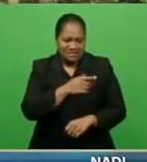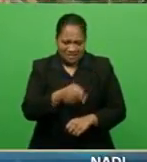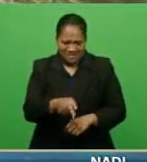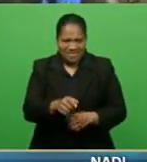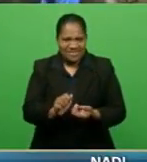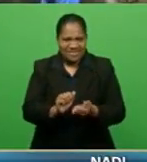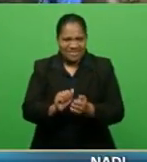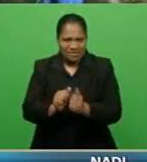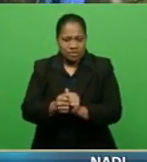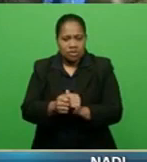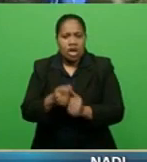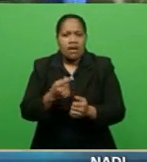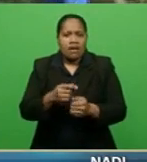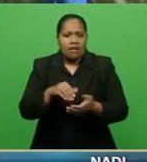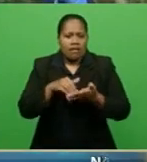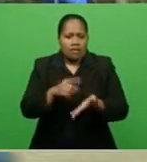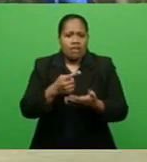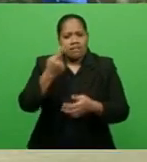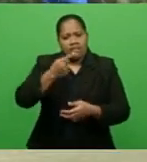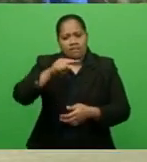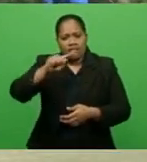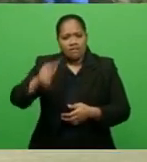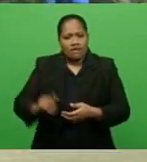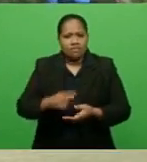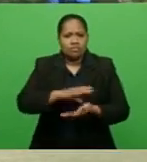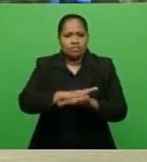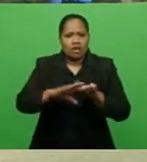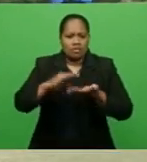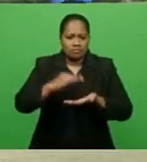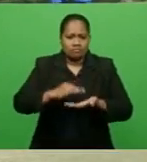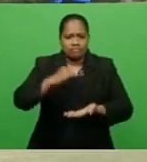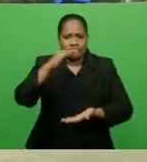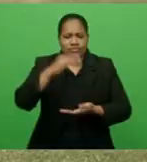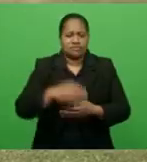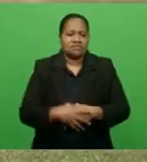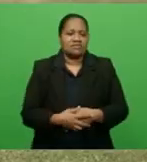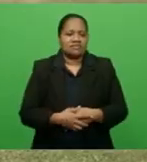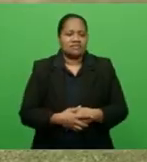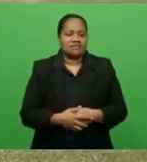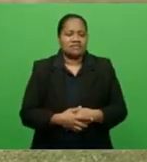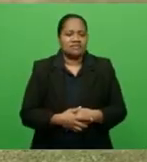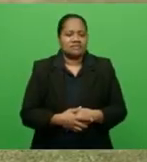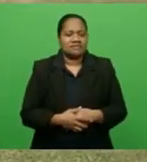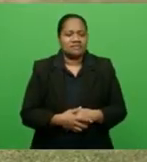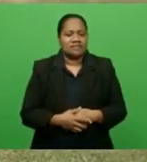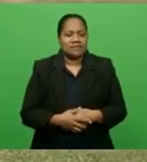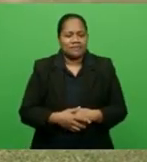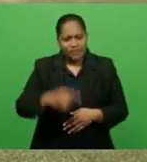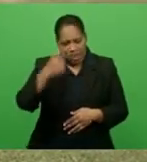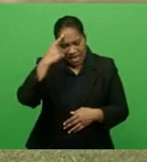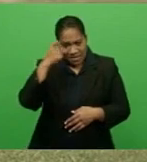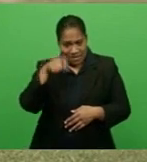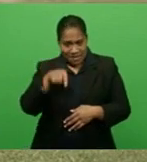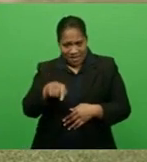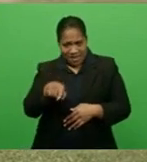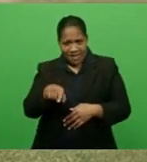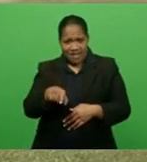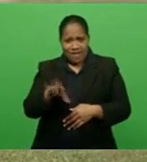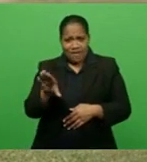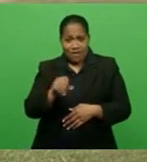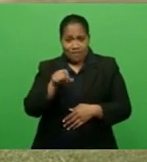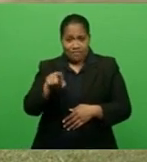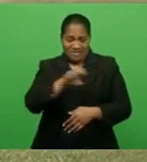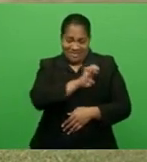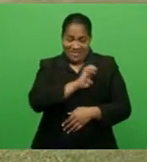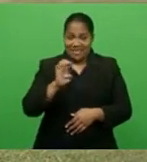$11,000 from registrations and an auction. The idea that came up amongst the executives,